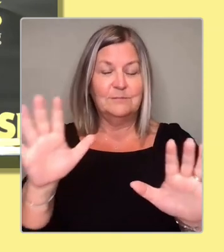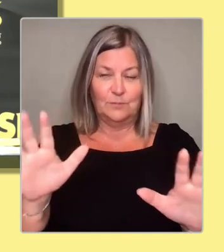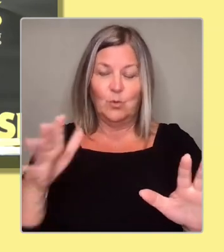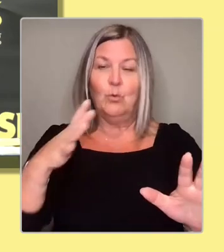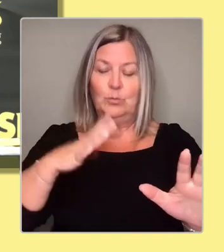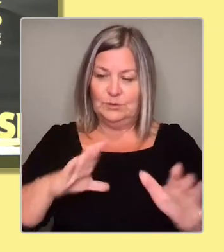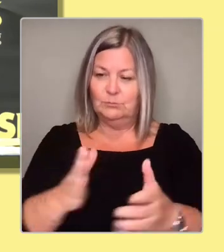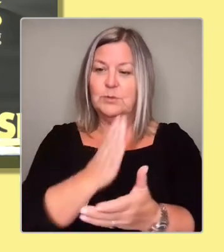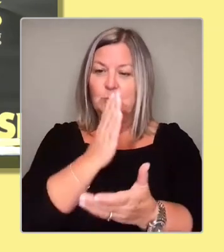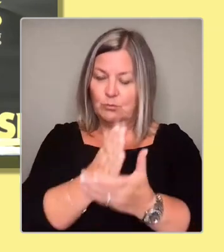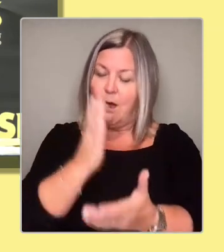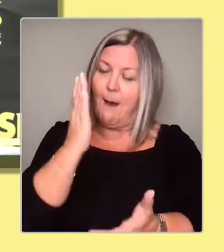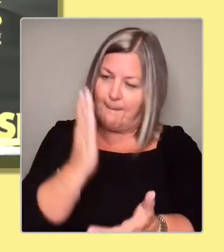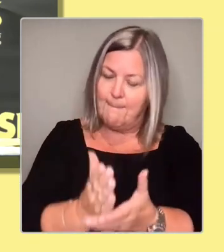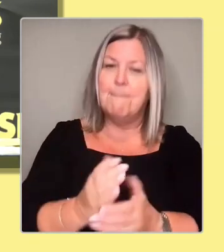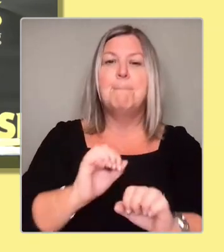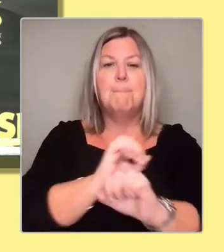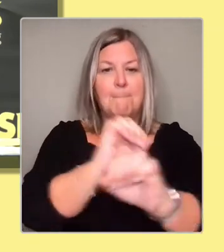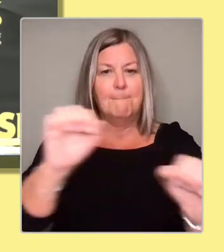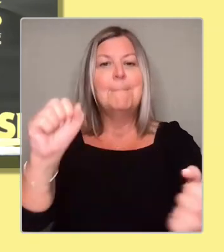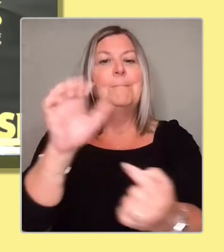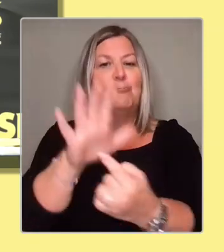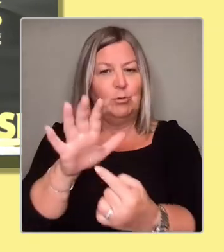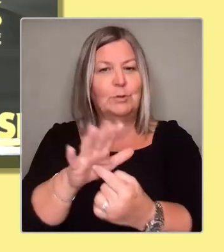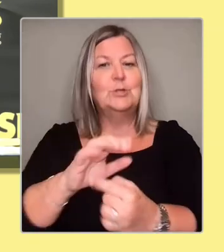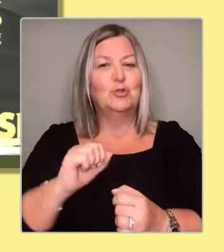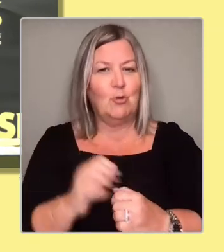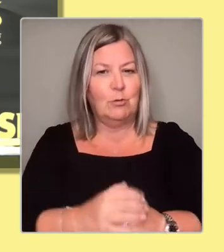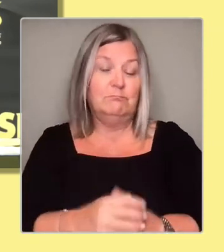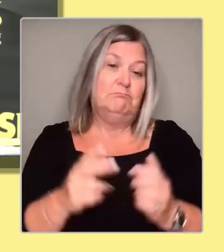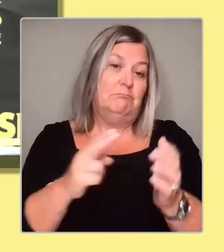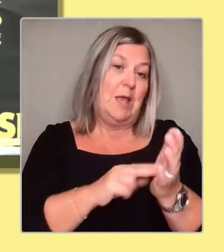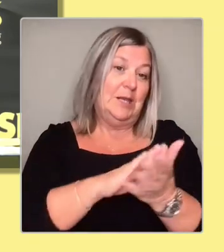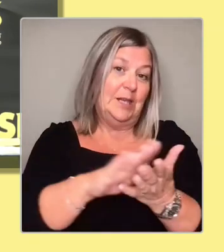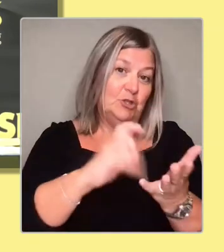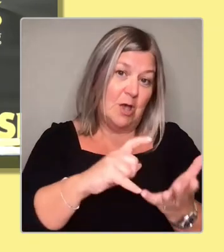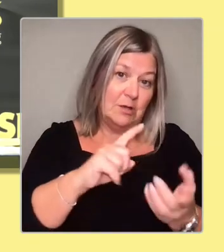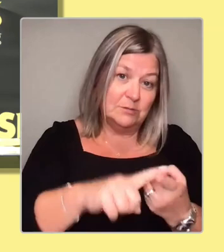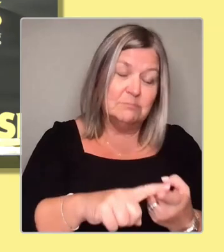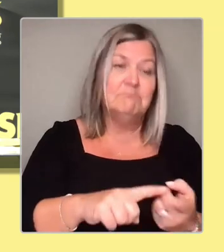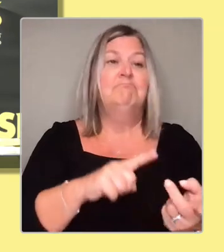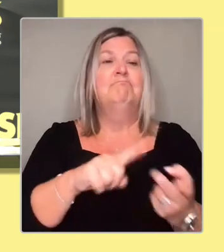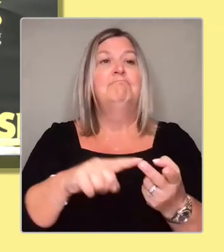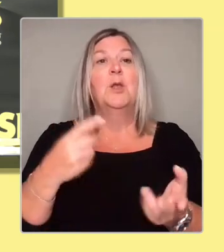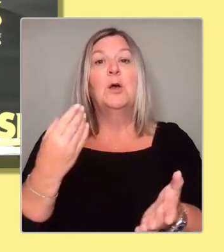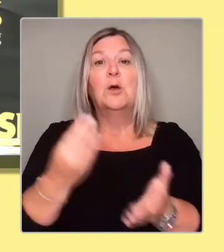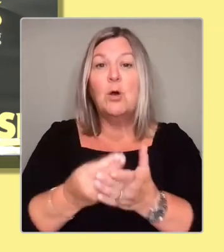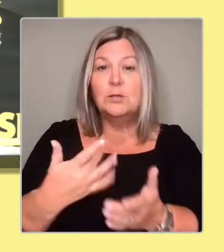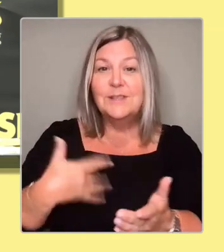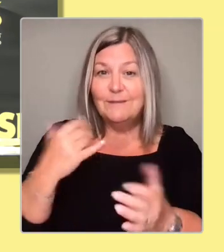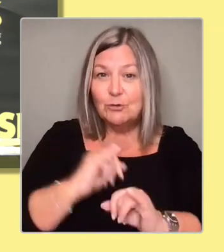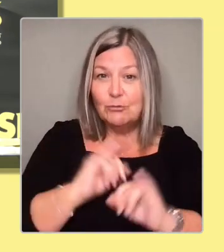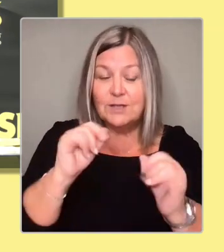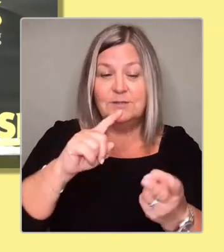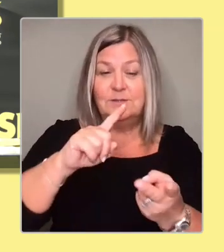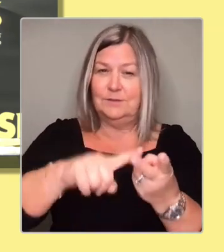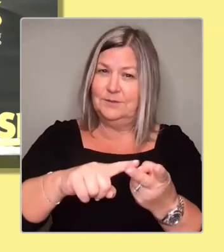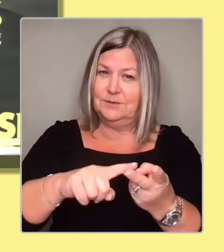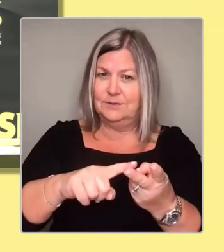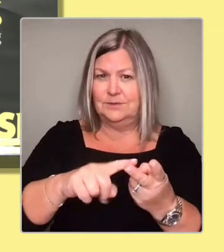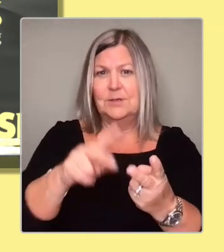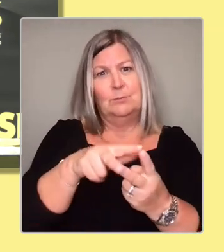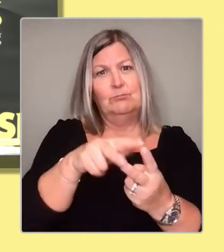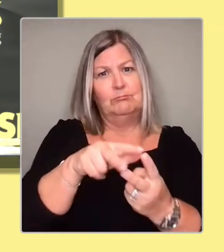So at the moment, that is things like the NHS, the cost of living crisis, you know, those things are up there. I think the environment